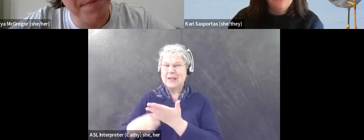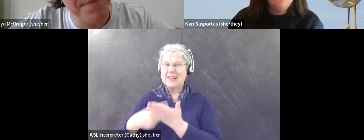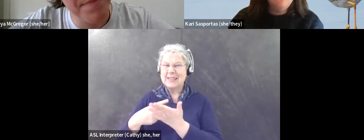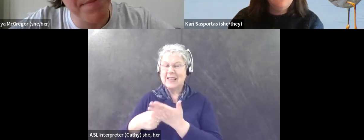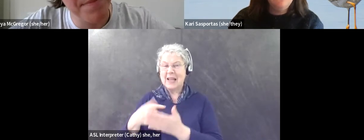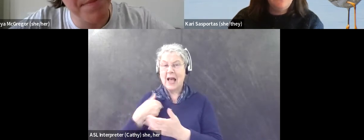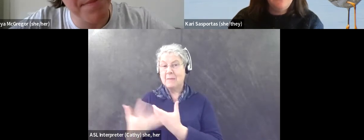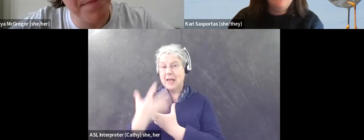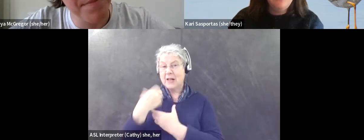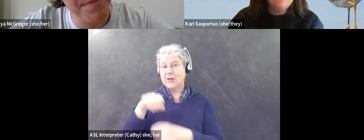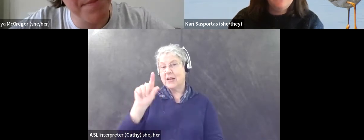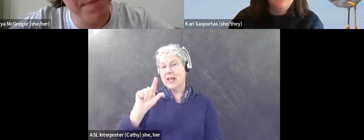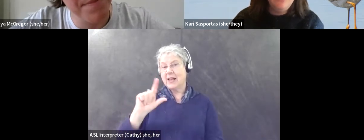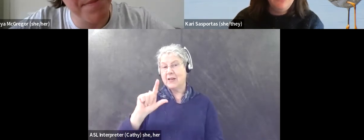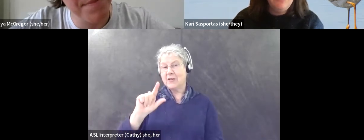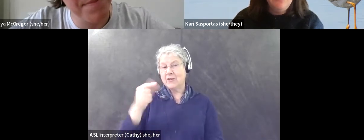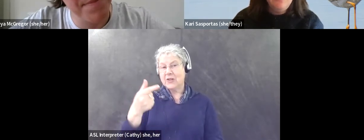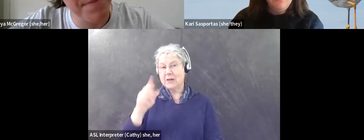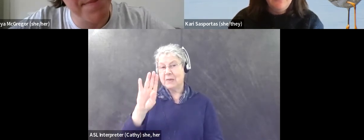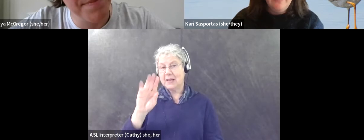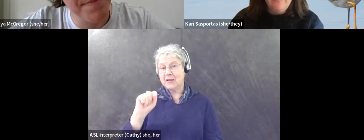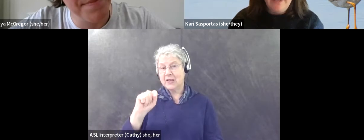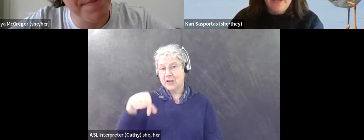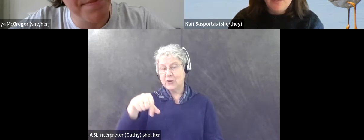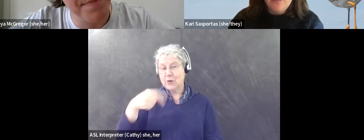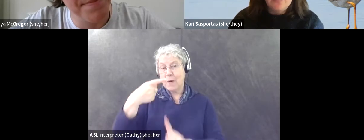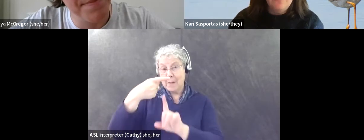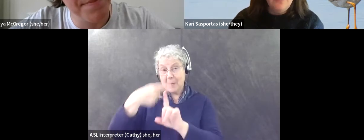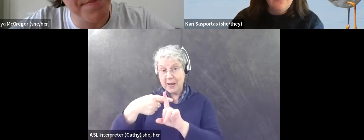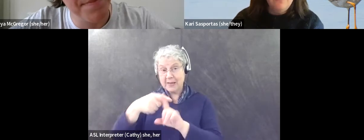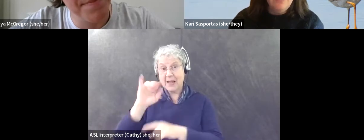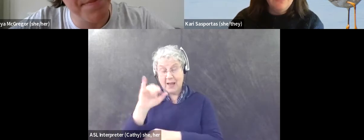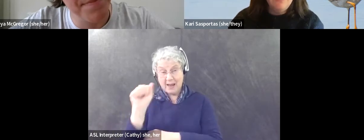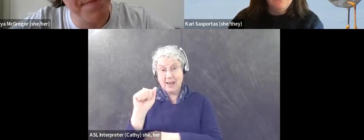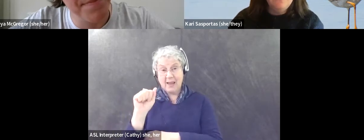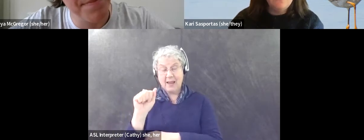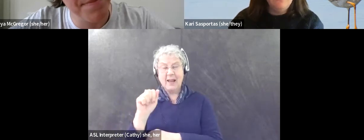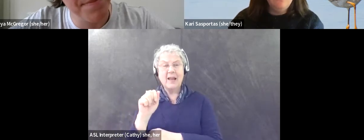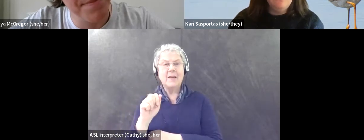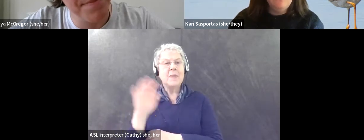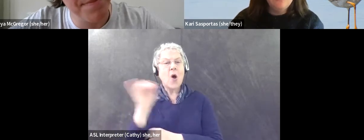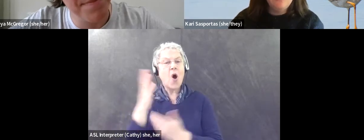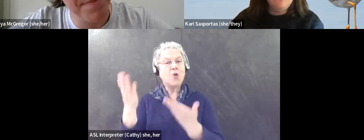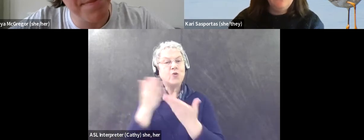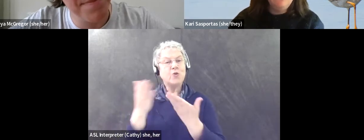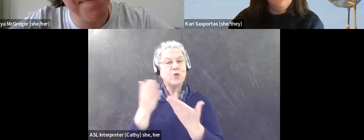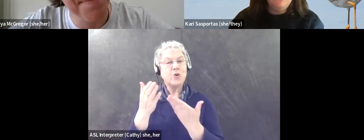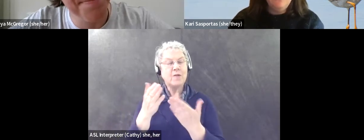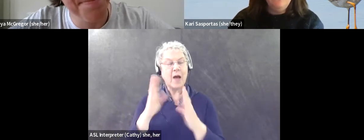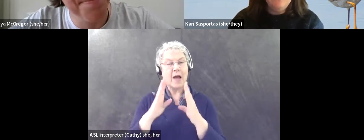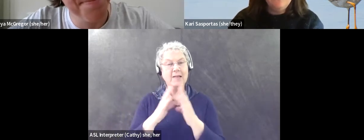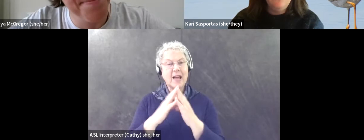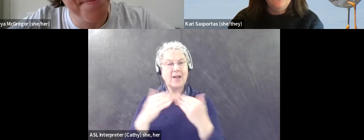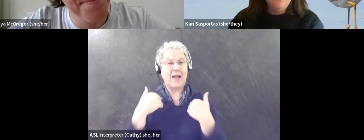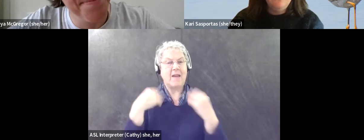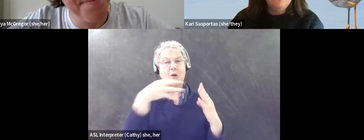LGBTQIA plus community. Um, I actually serve on my town's rainbow commission. Um,